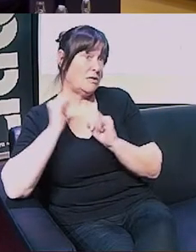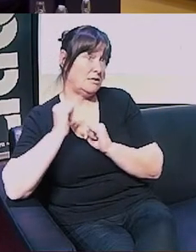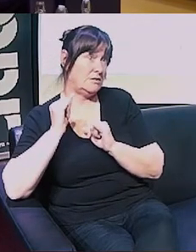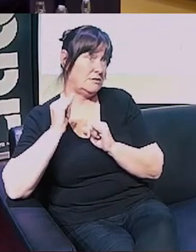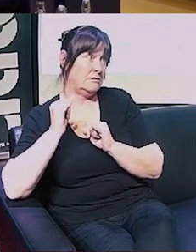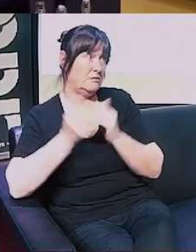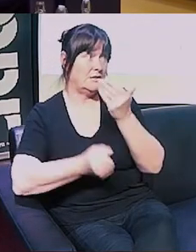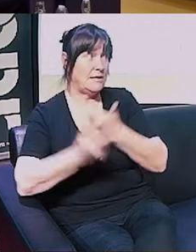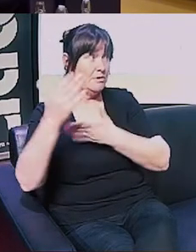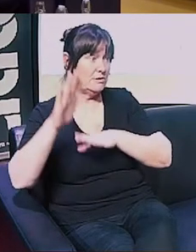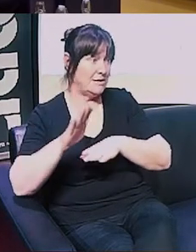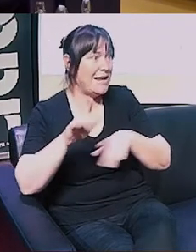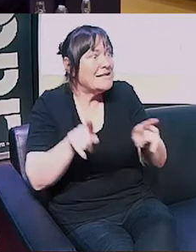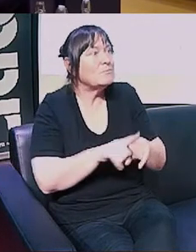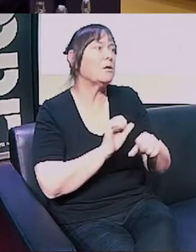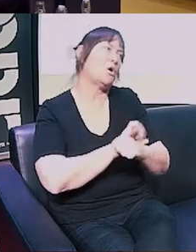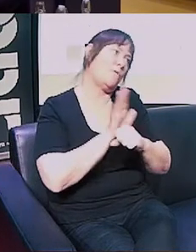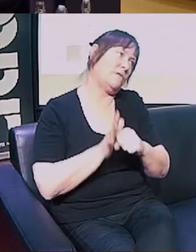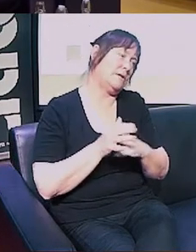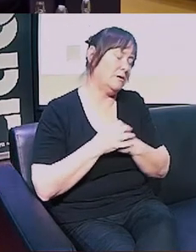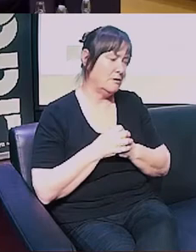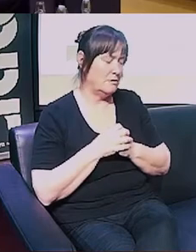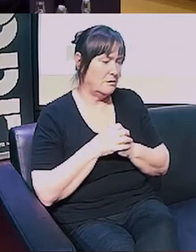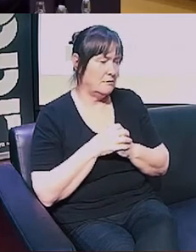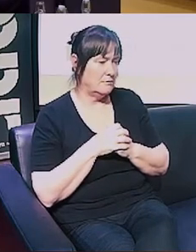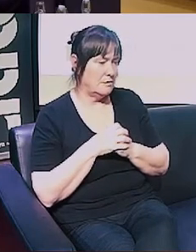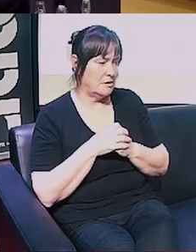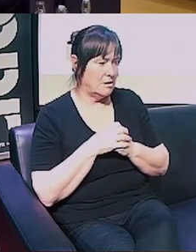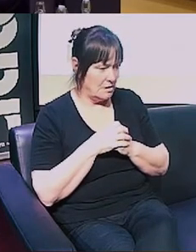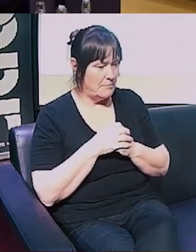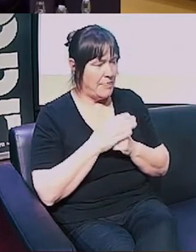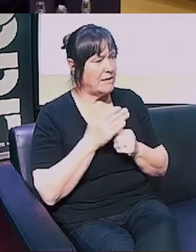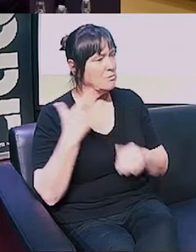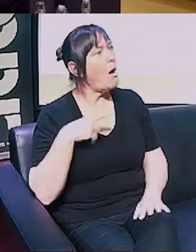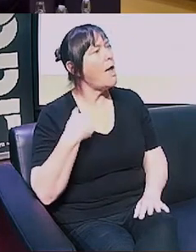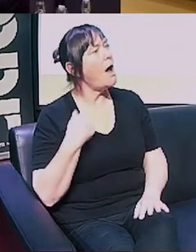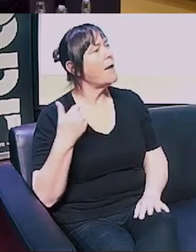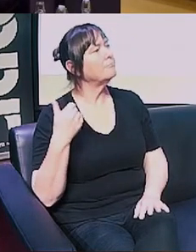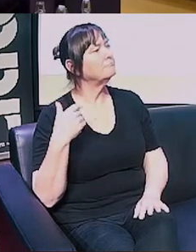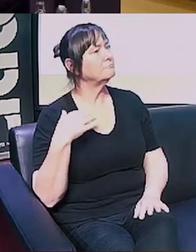COVID has added to that, but it's part of the reason why I'm running.